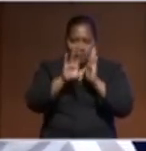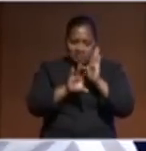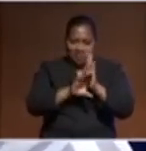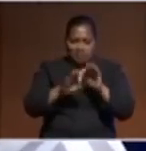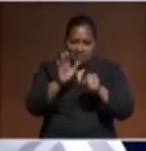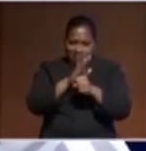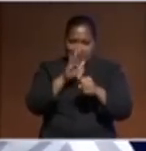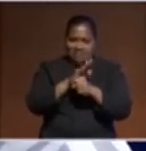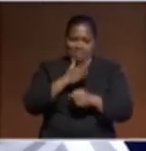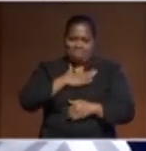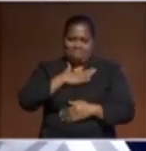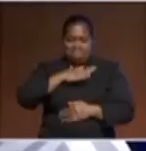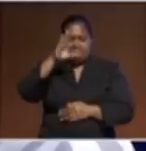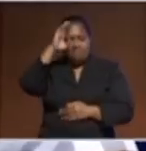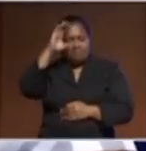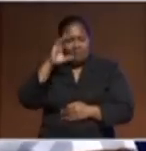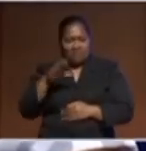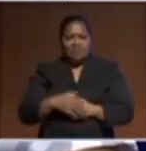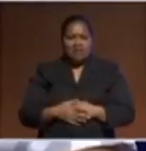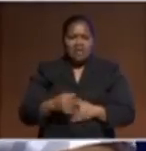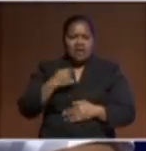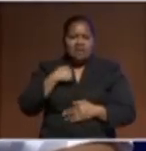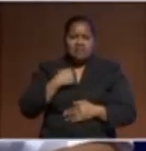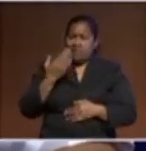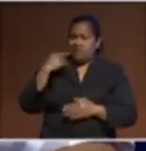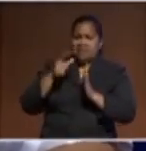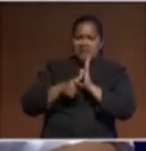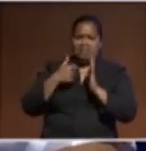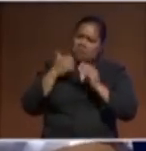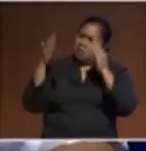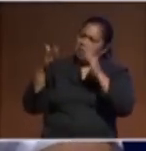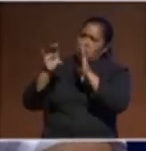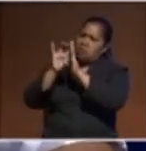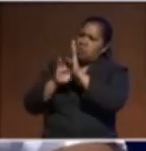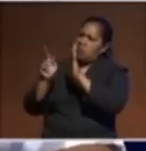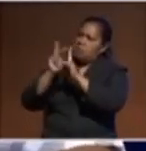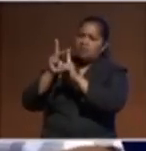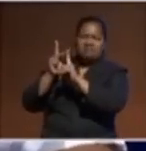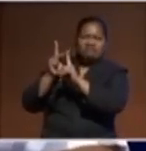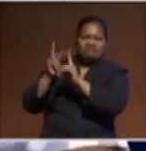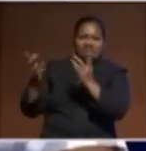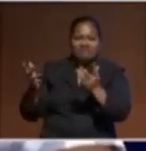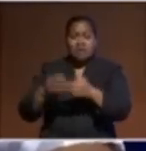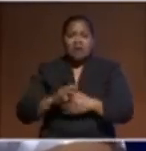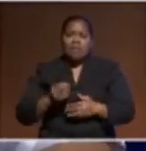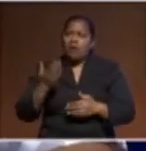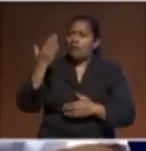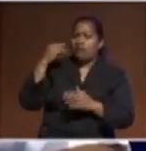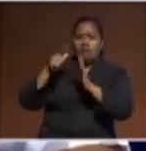paying attention to politics about that time. And then if I fast track our country in